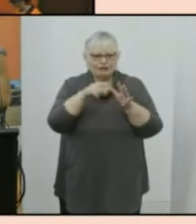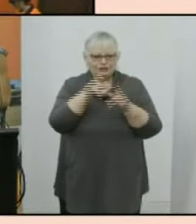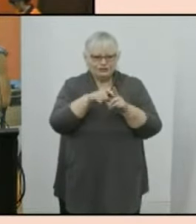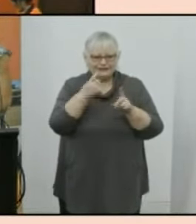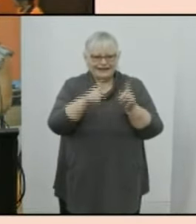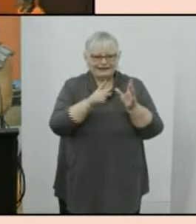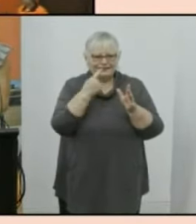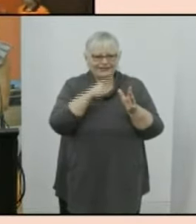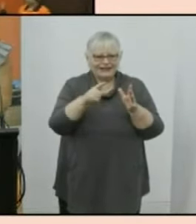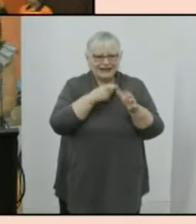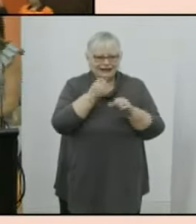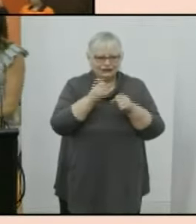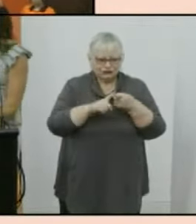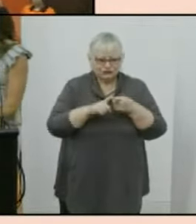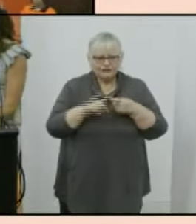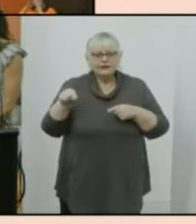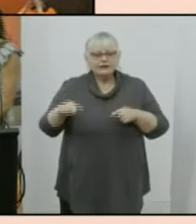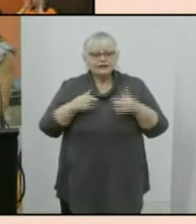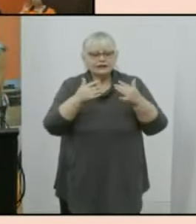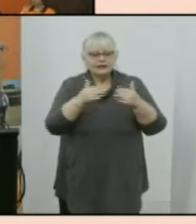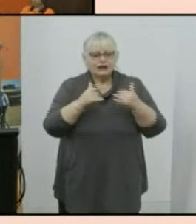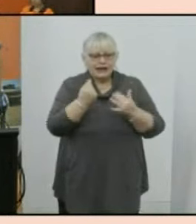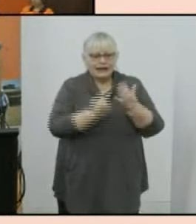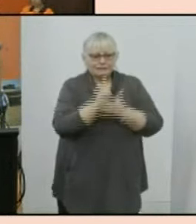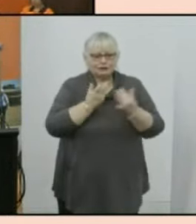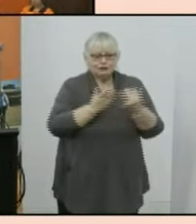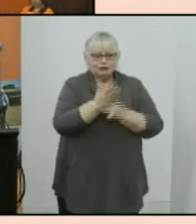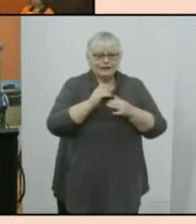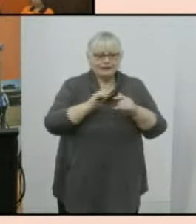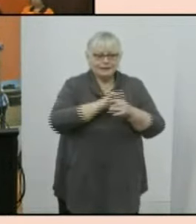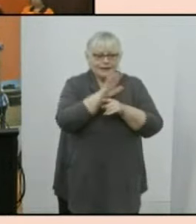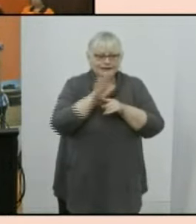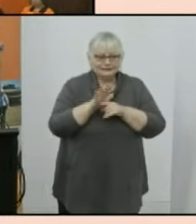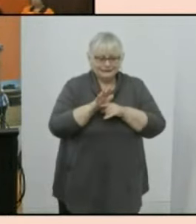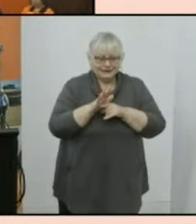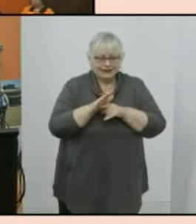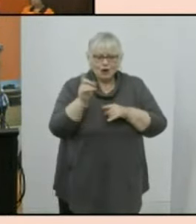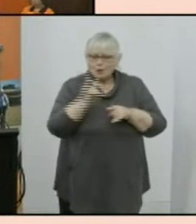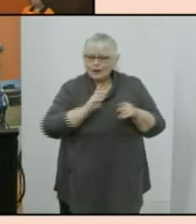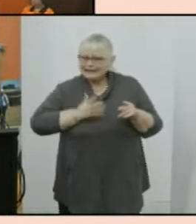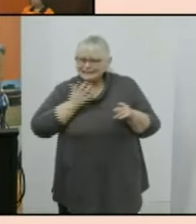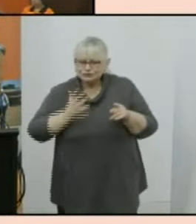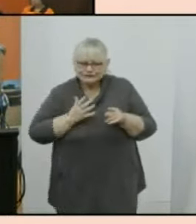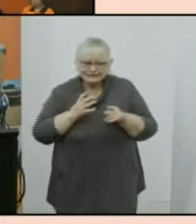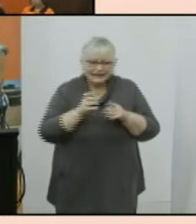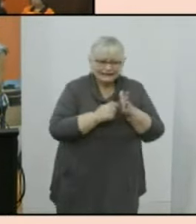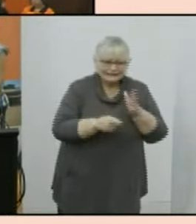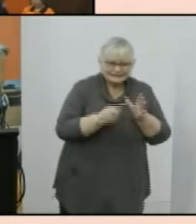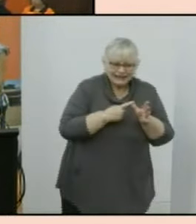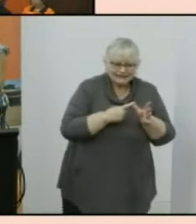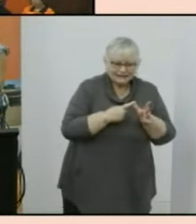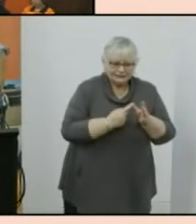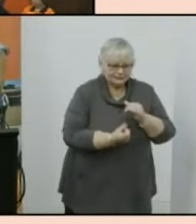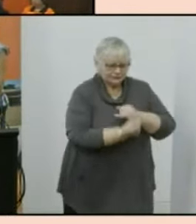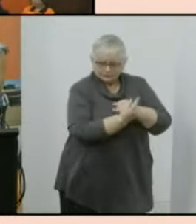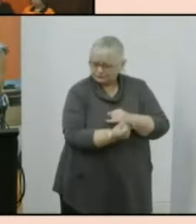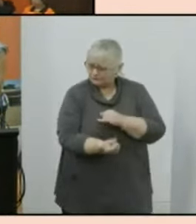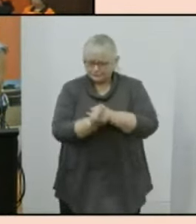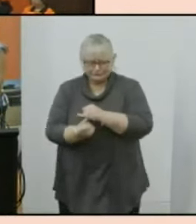sort of interesting data were thrown up